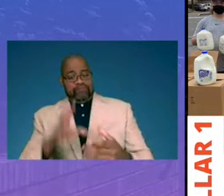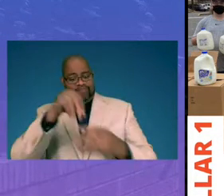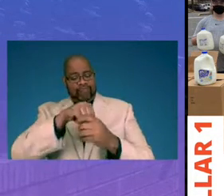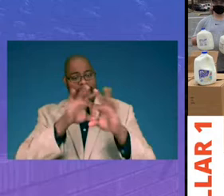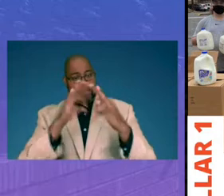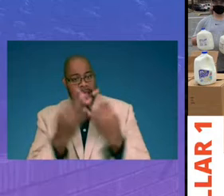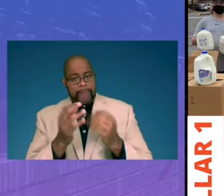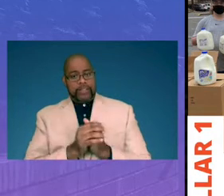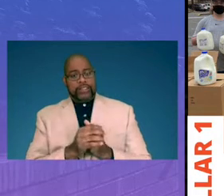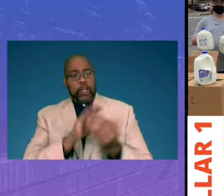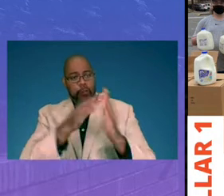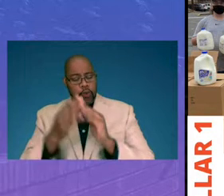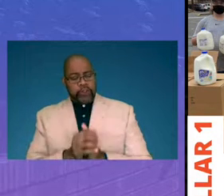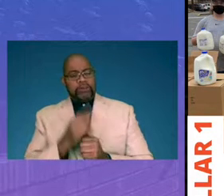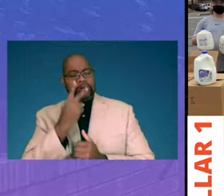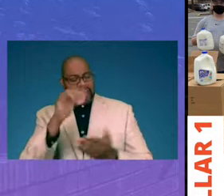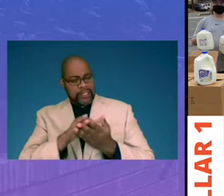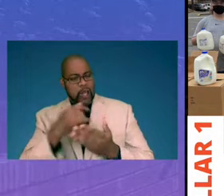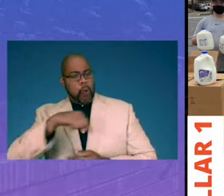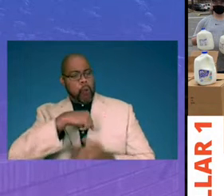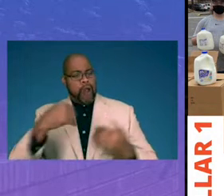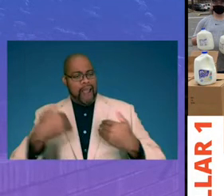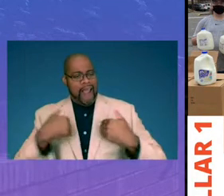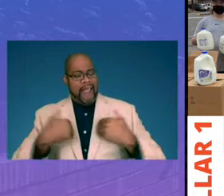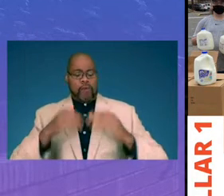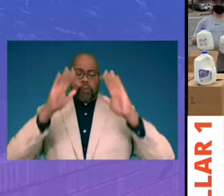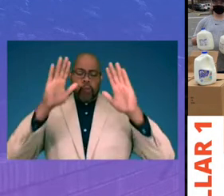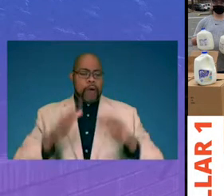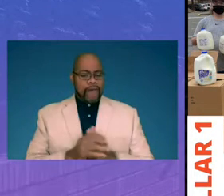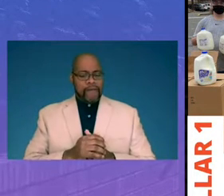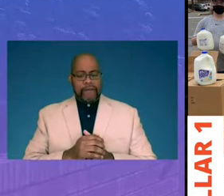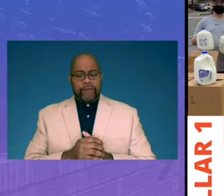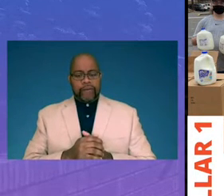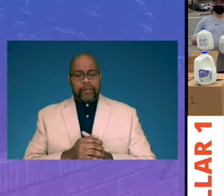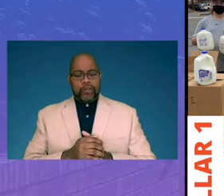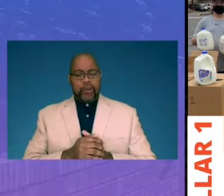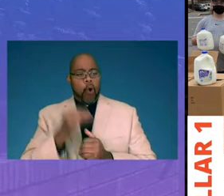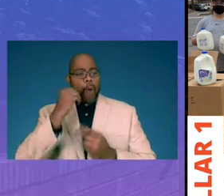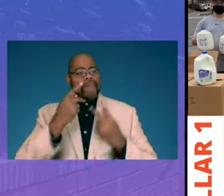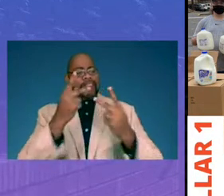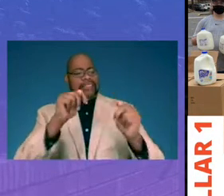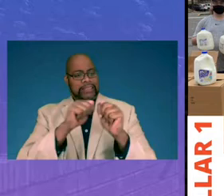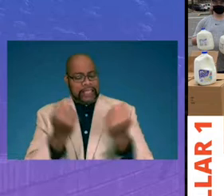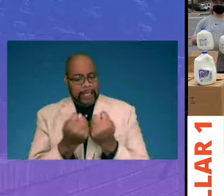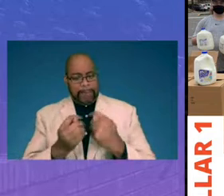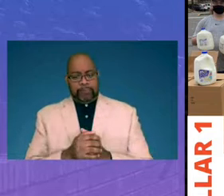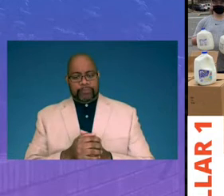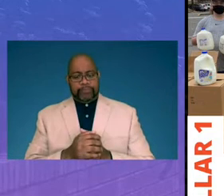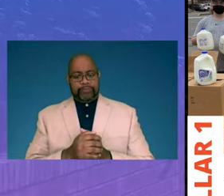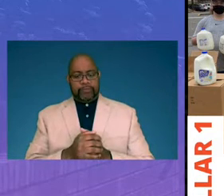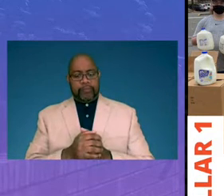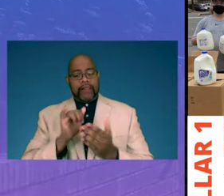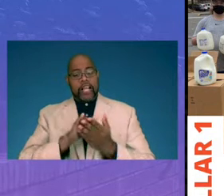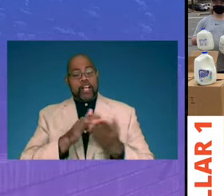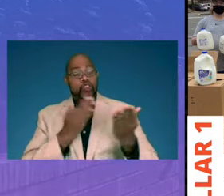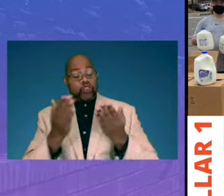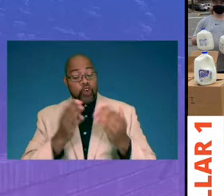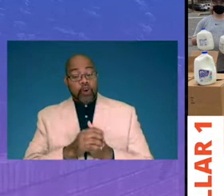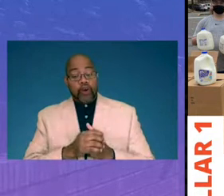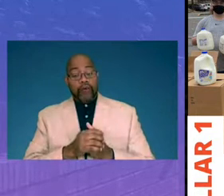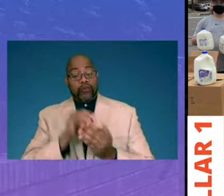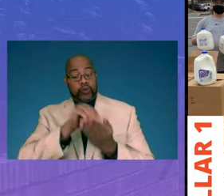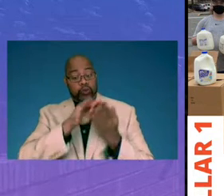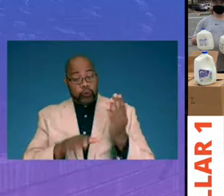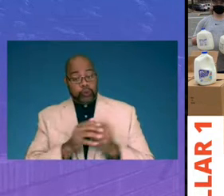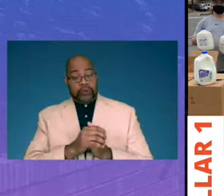and Communities. You'll see that we have an outstanding Blue Ribbon Home Visiting Team that serves students